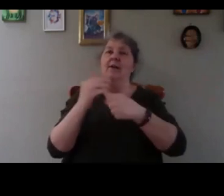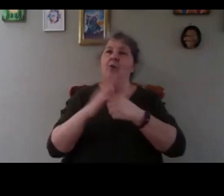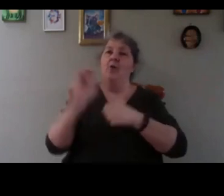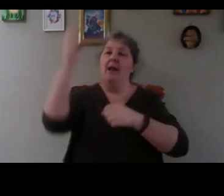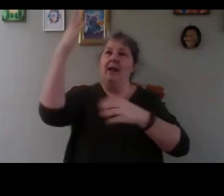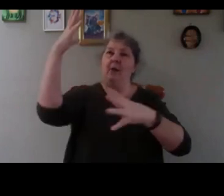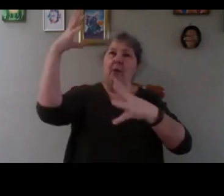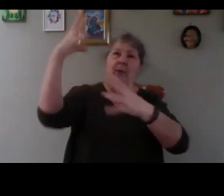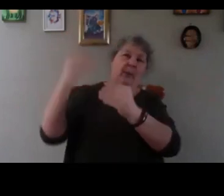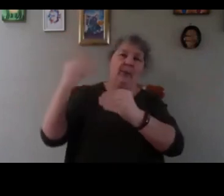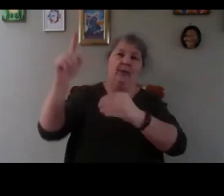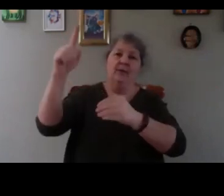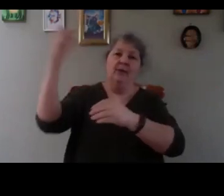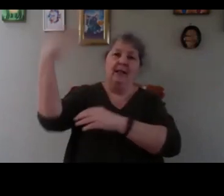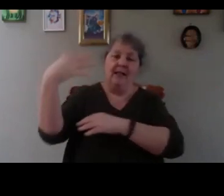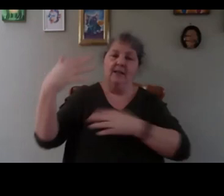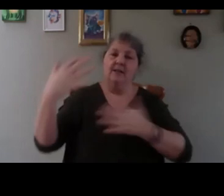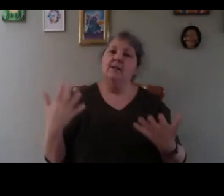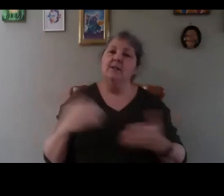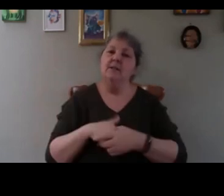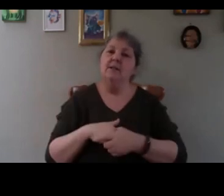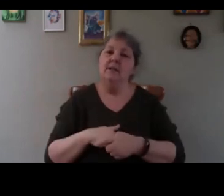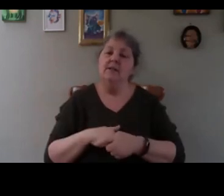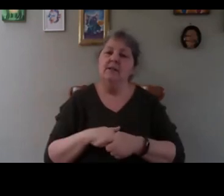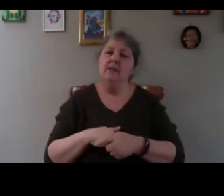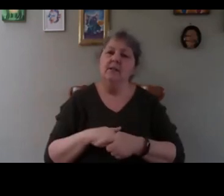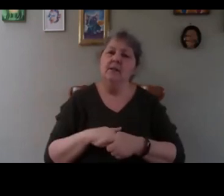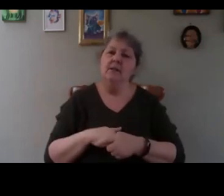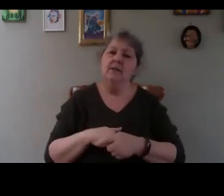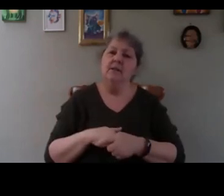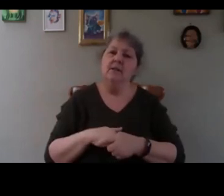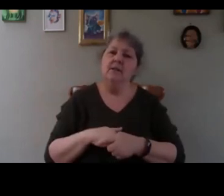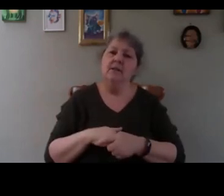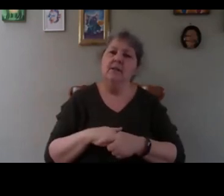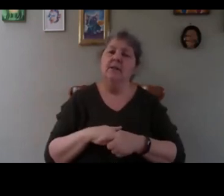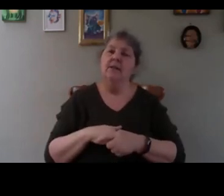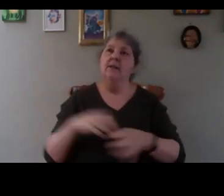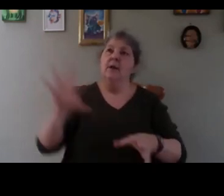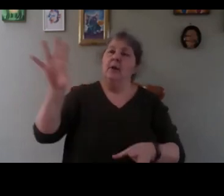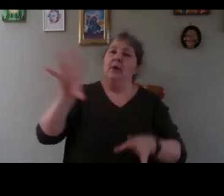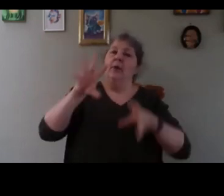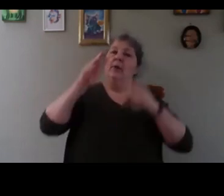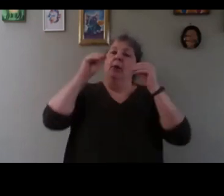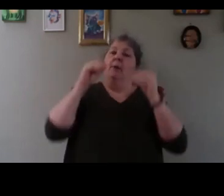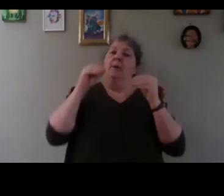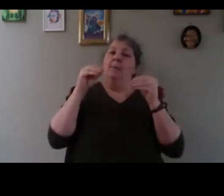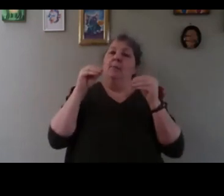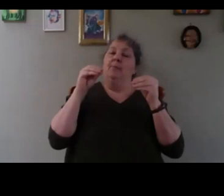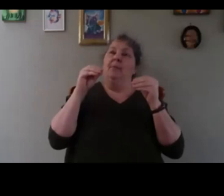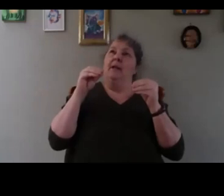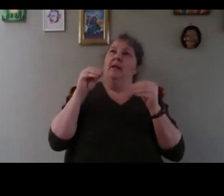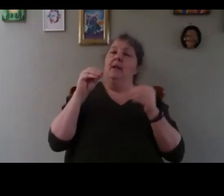what are the plants eating the seedlings they are eating light through photosynthesis